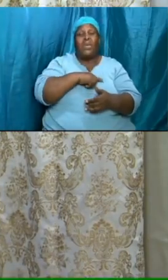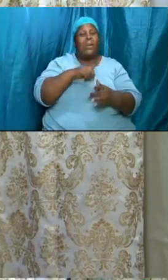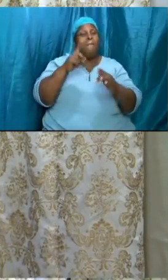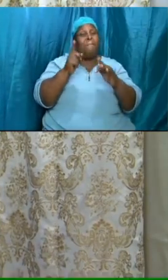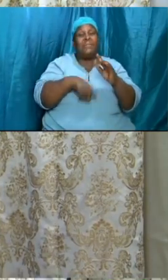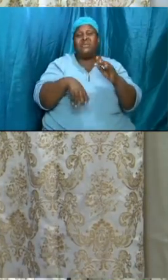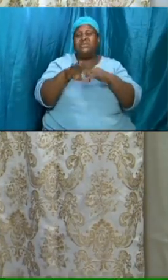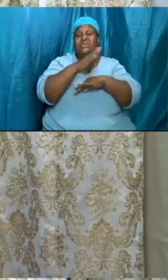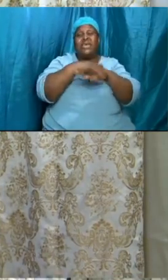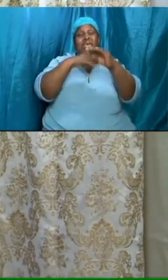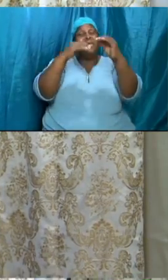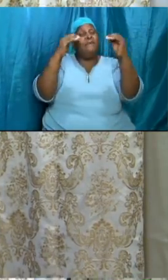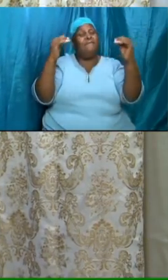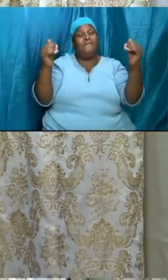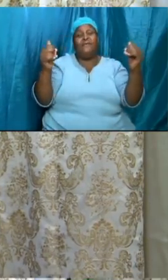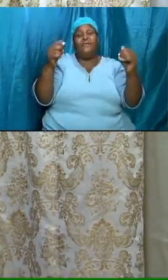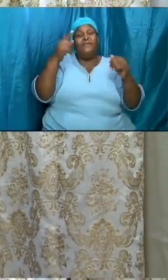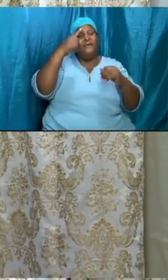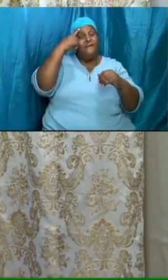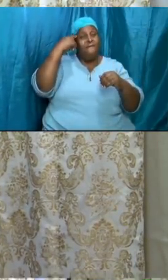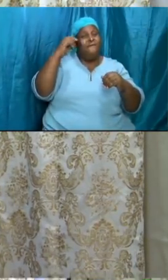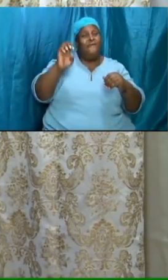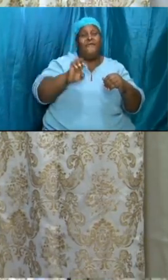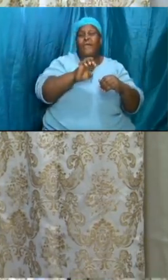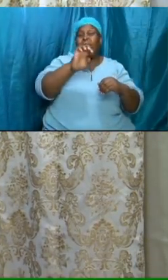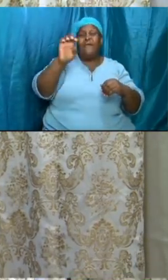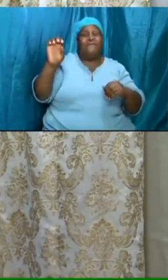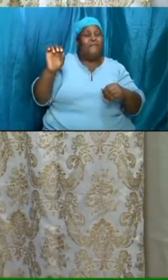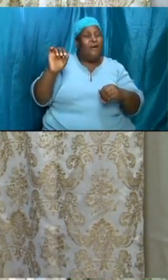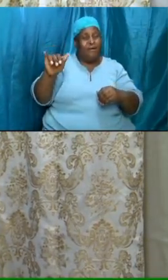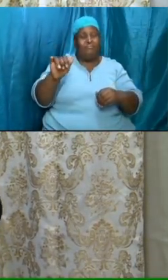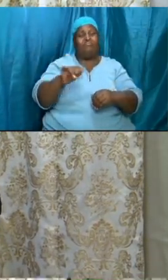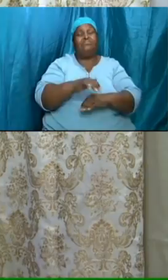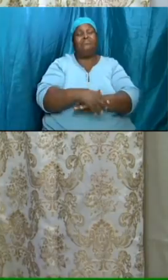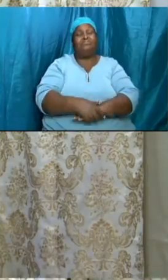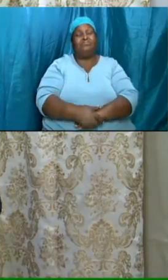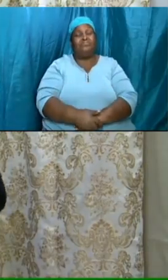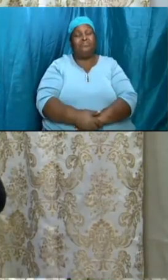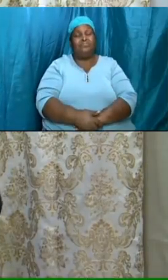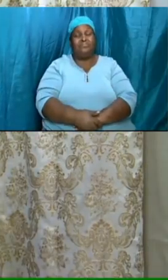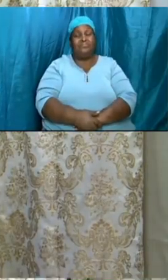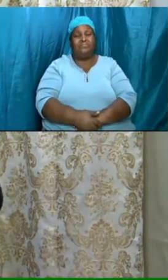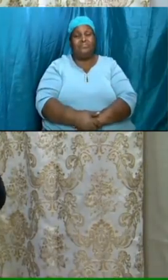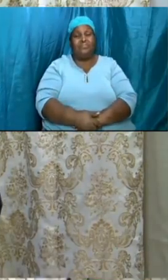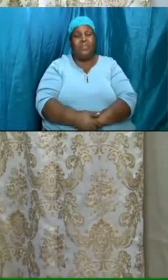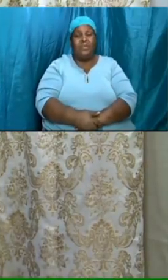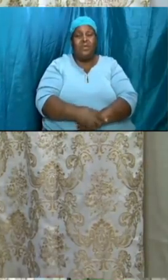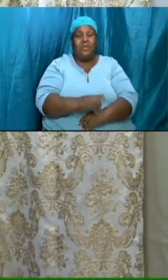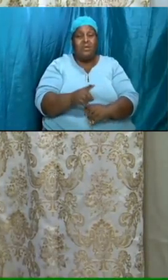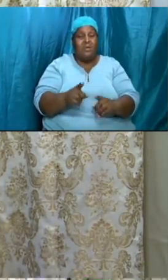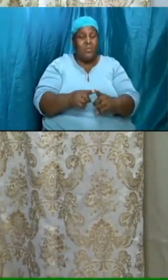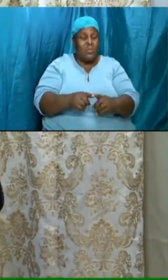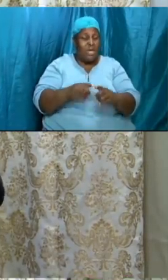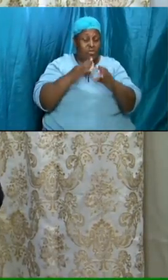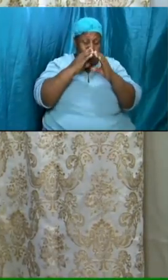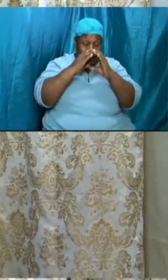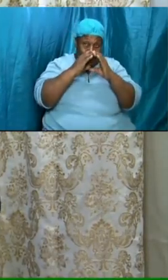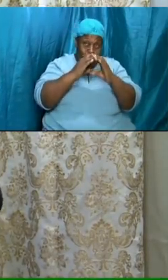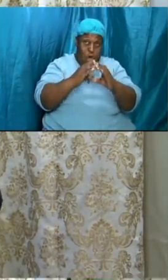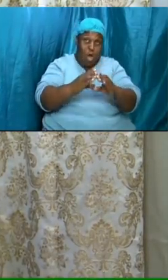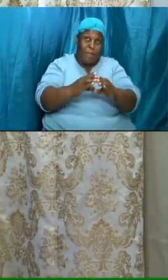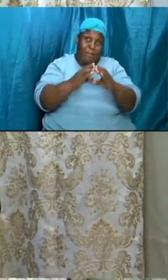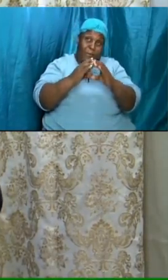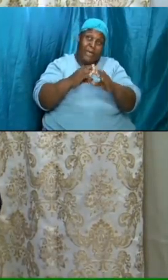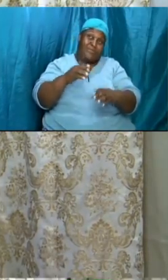and it closes when the lord comes for us and when the trumpet sounds and the